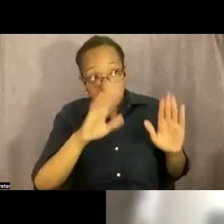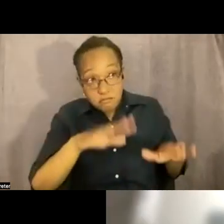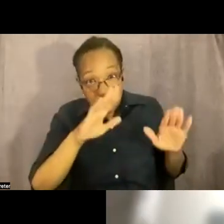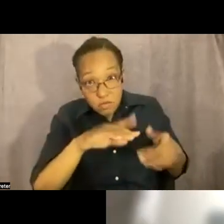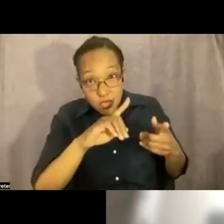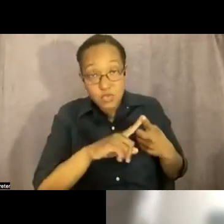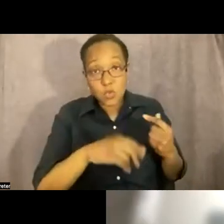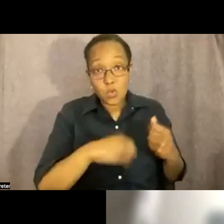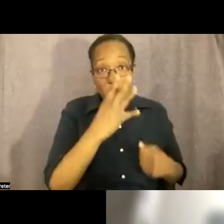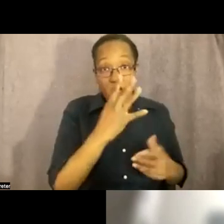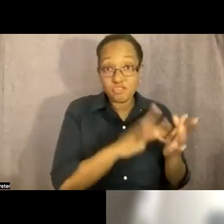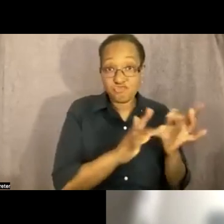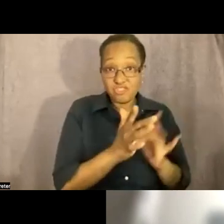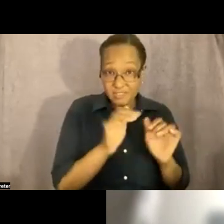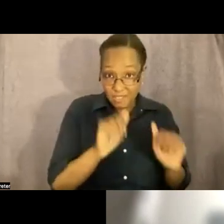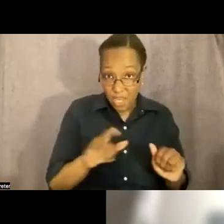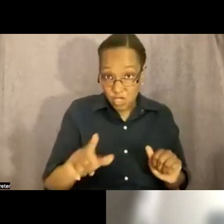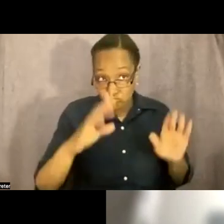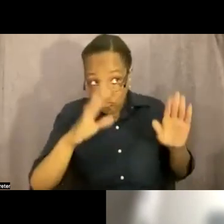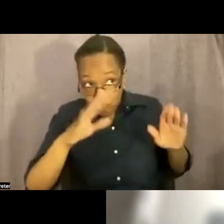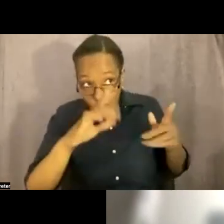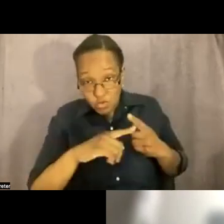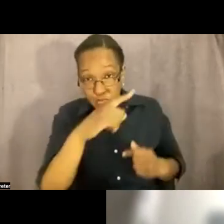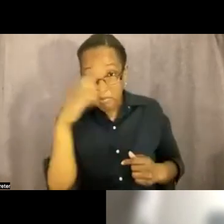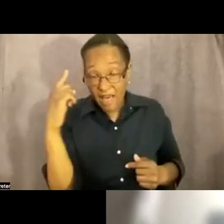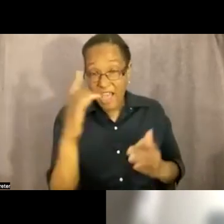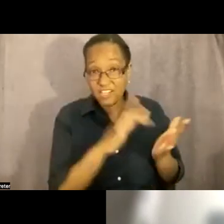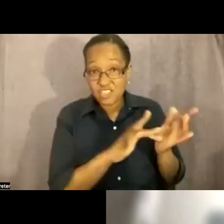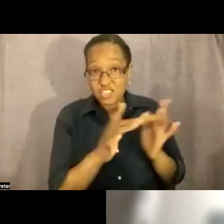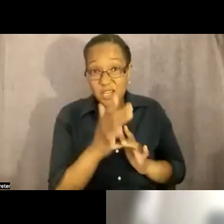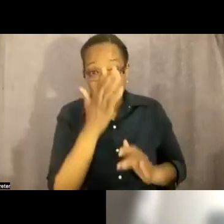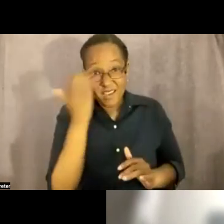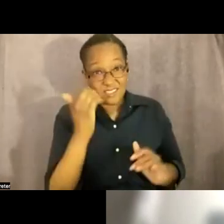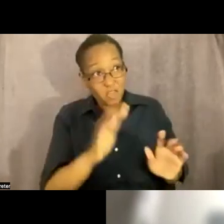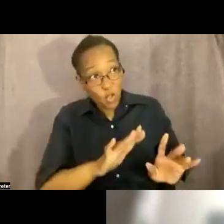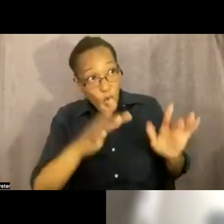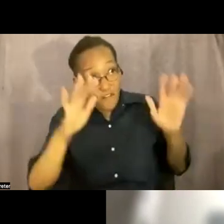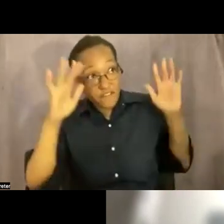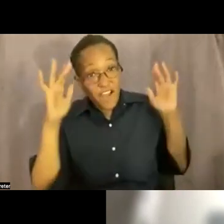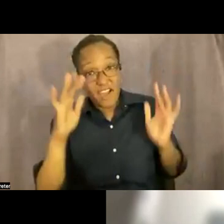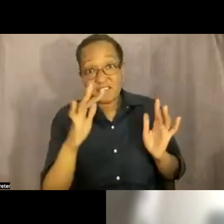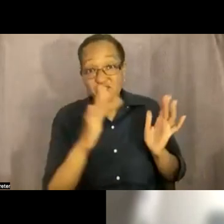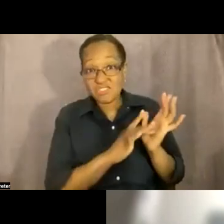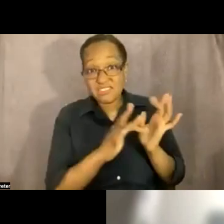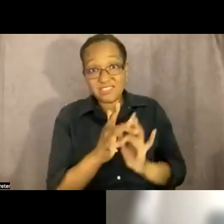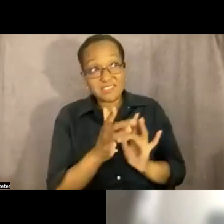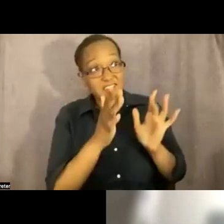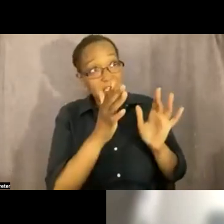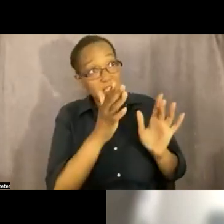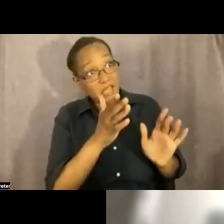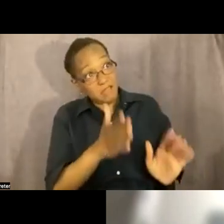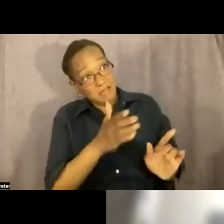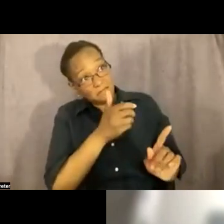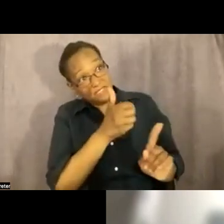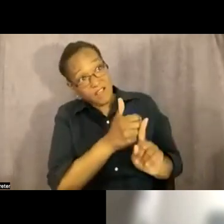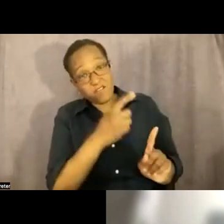is can you worship a black jesus because the glorified jesus is black so can you worship that jesus that's going to be a question so um